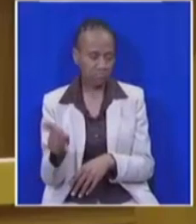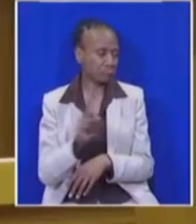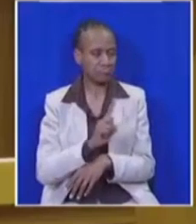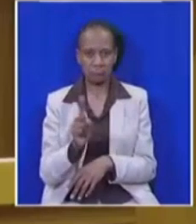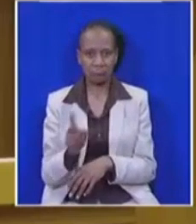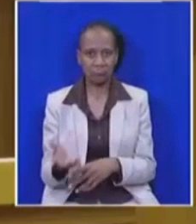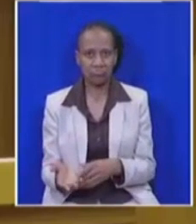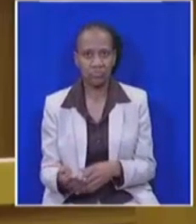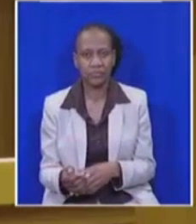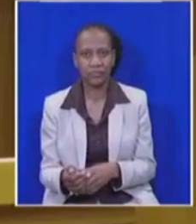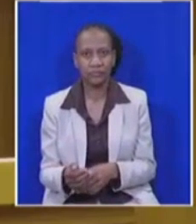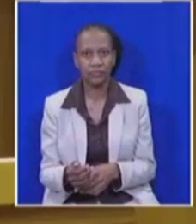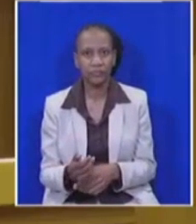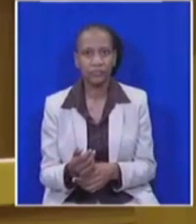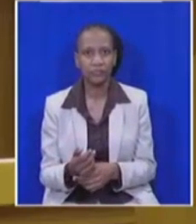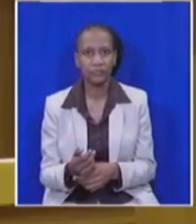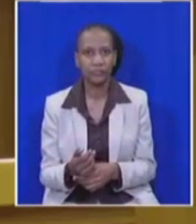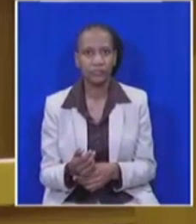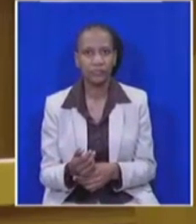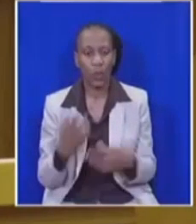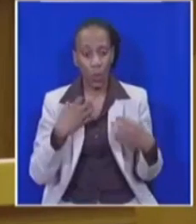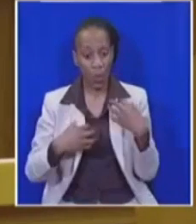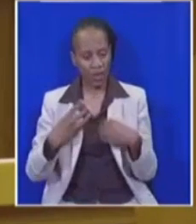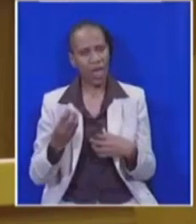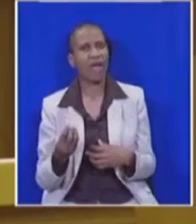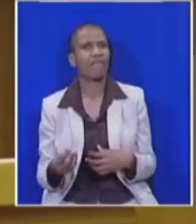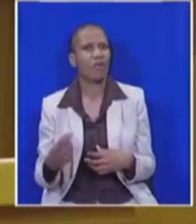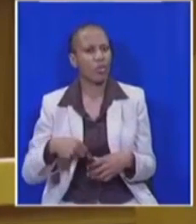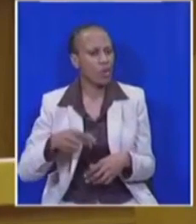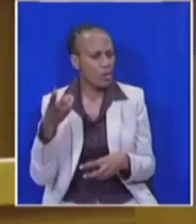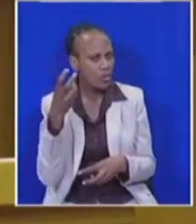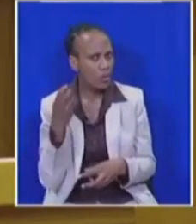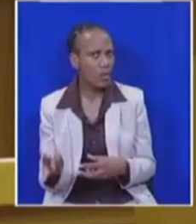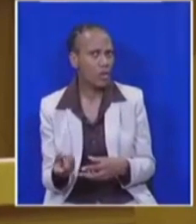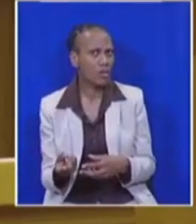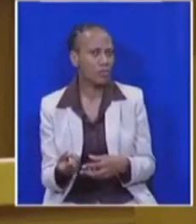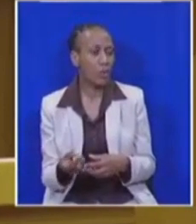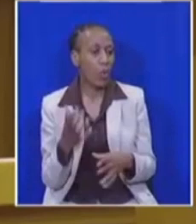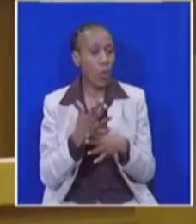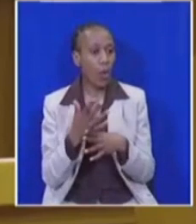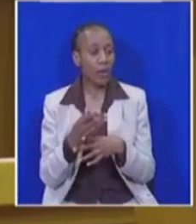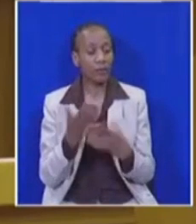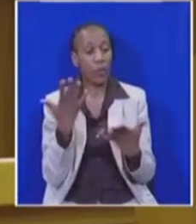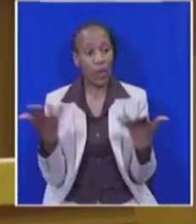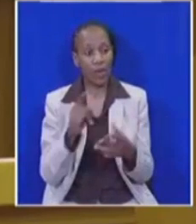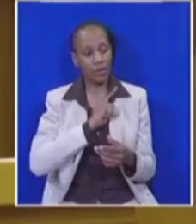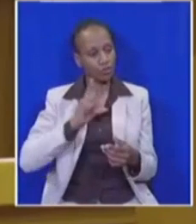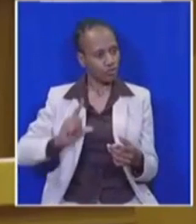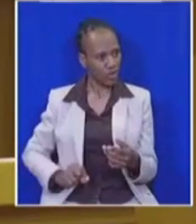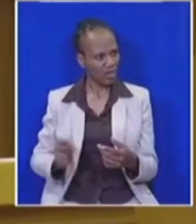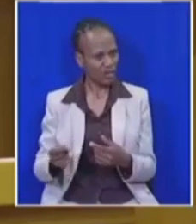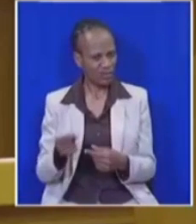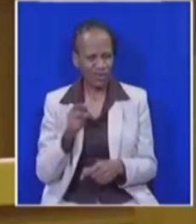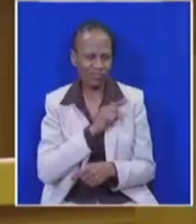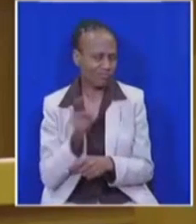qualified candidates. And more worryingly, we have been advised that the time spent as an immigration officer in China is highly suspicious,